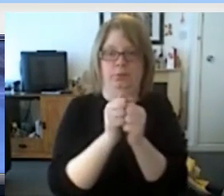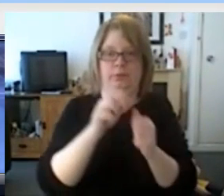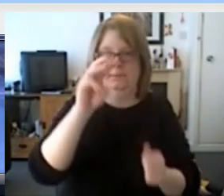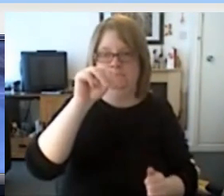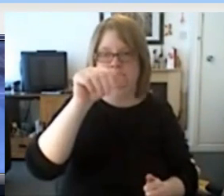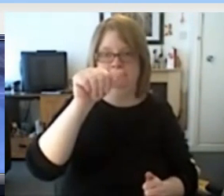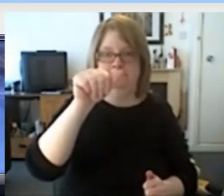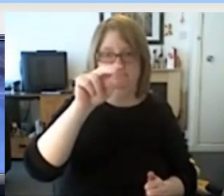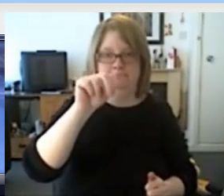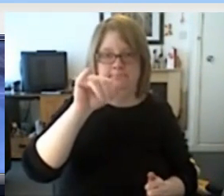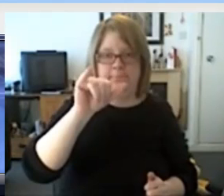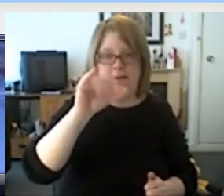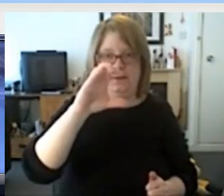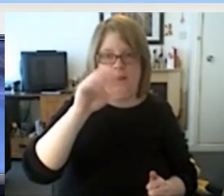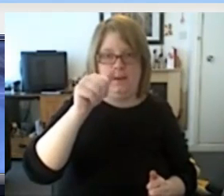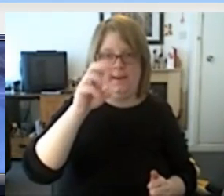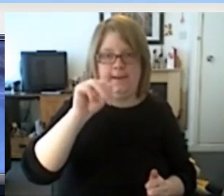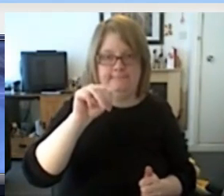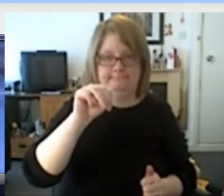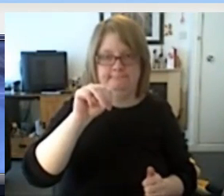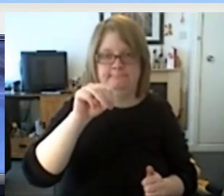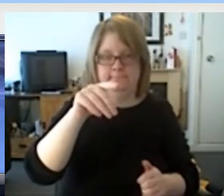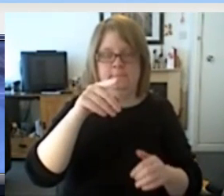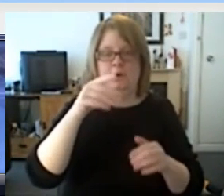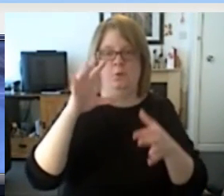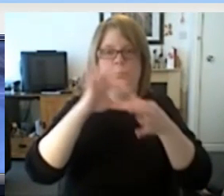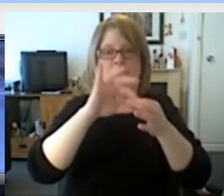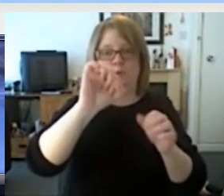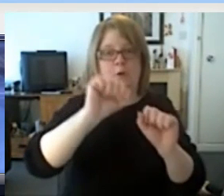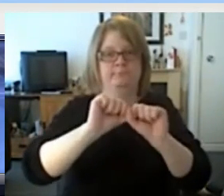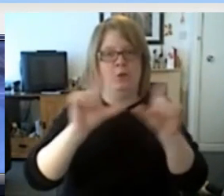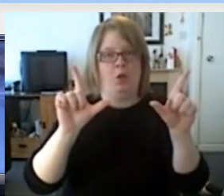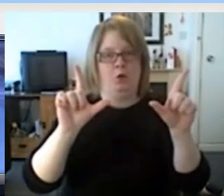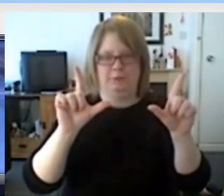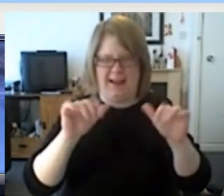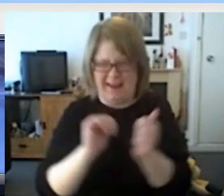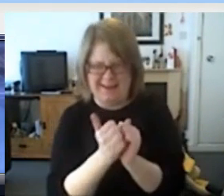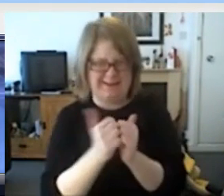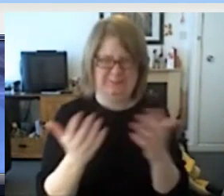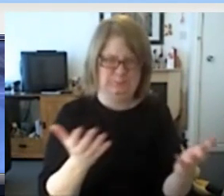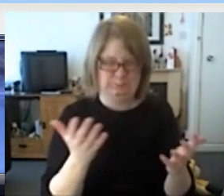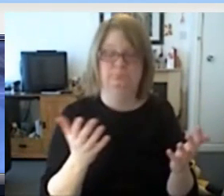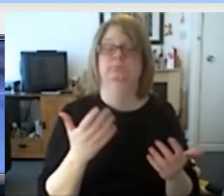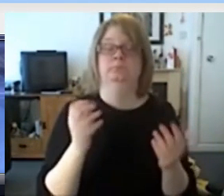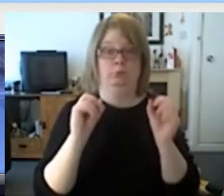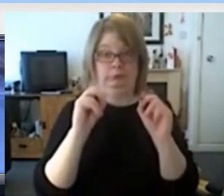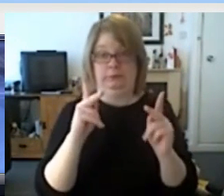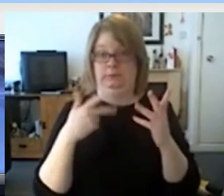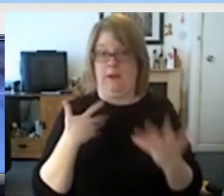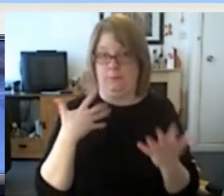and do